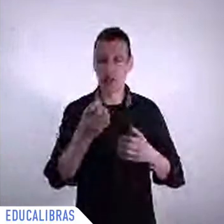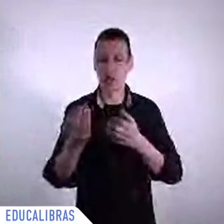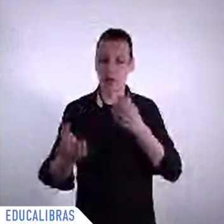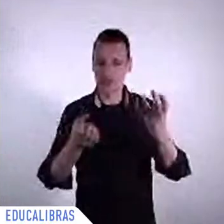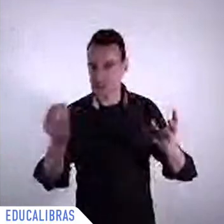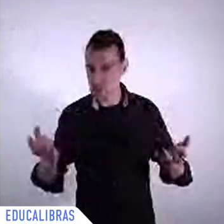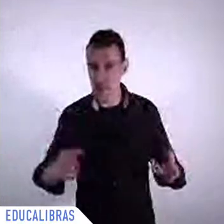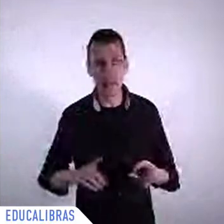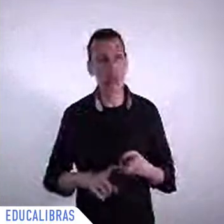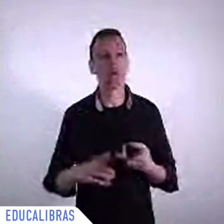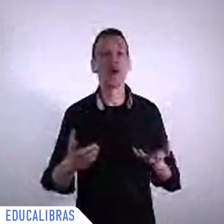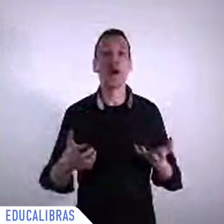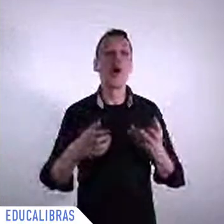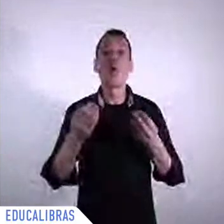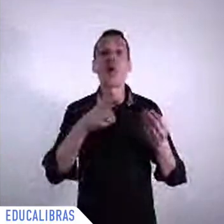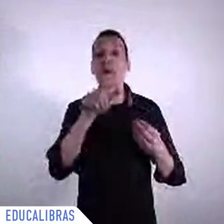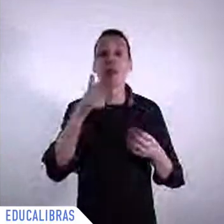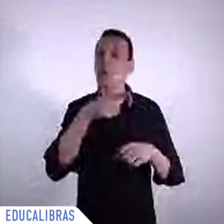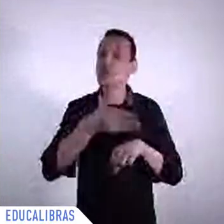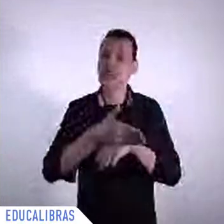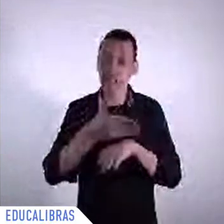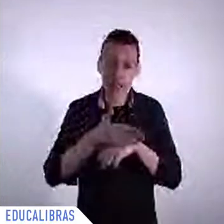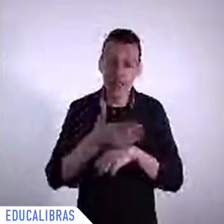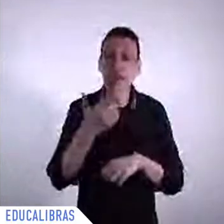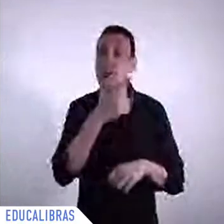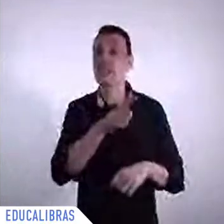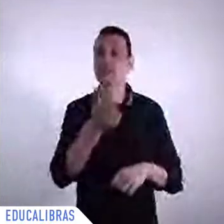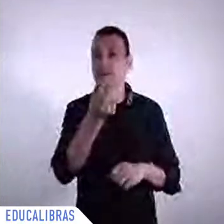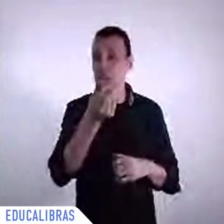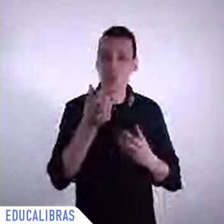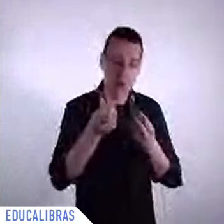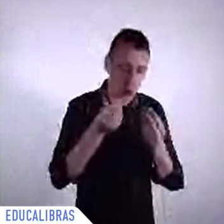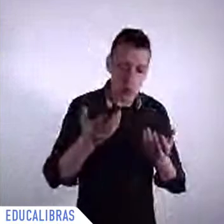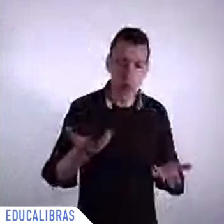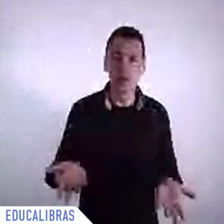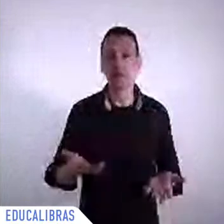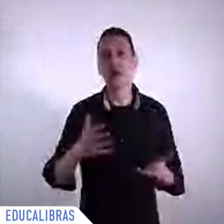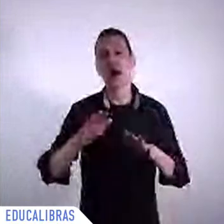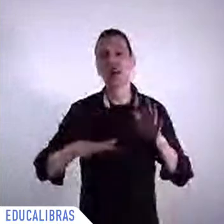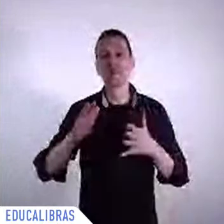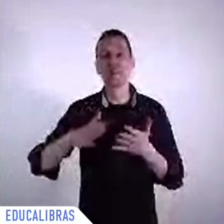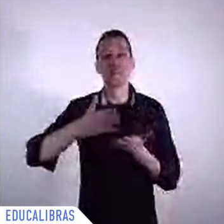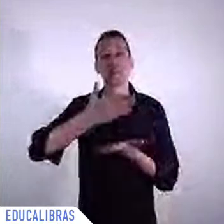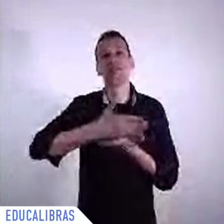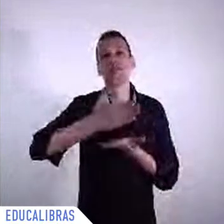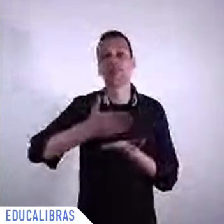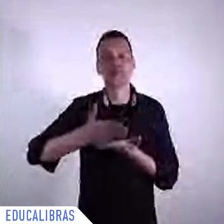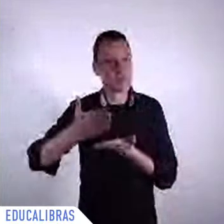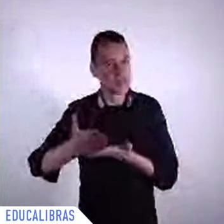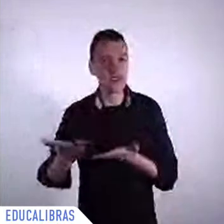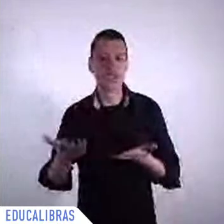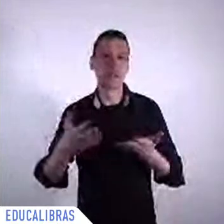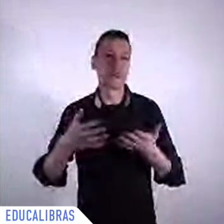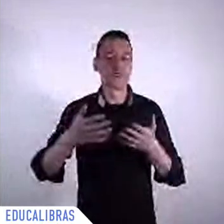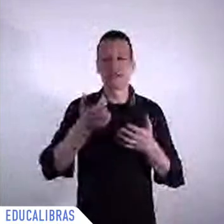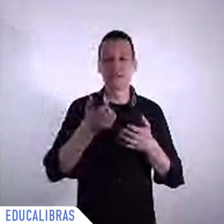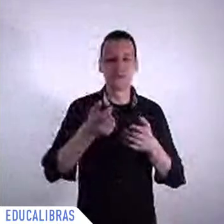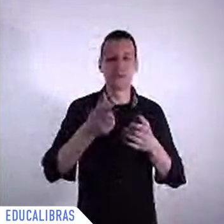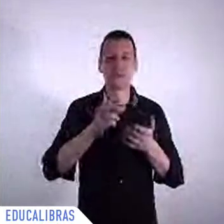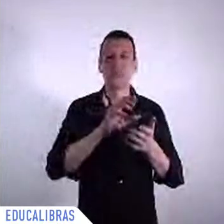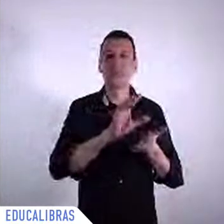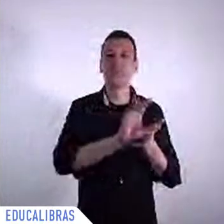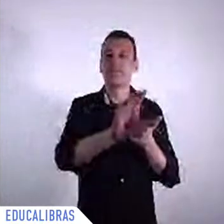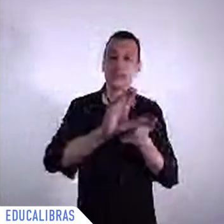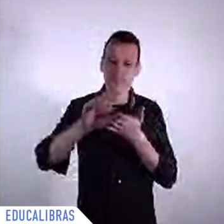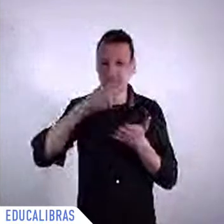firms payrolls etc but also we are thinking of the exit right of the big question